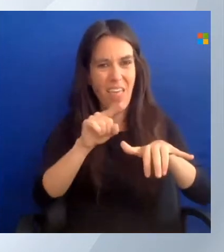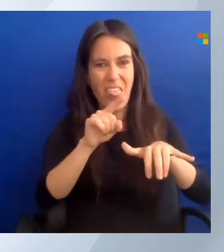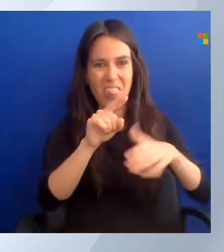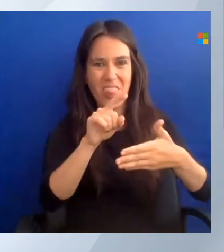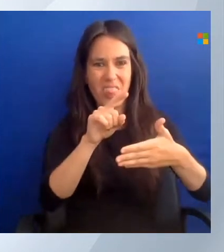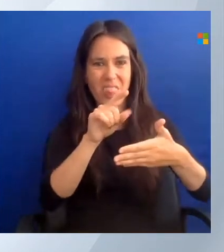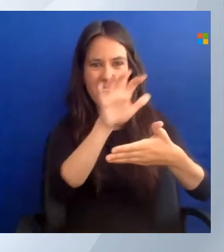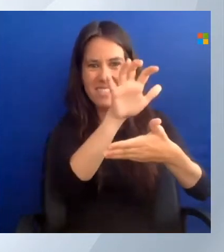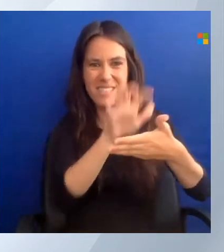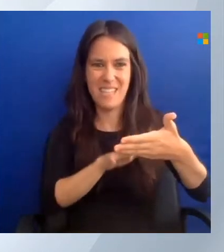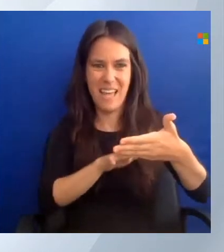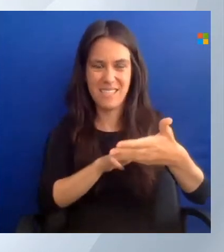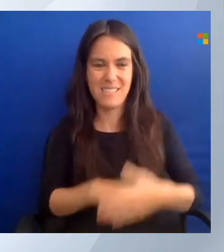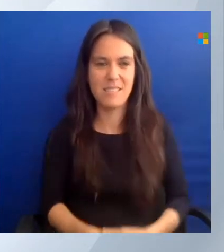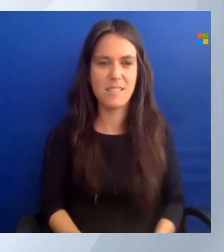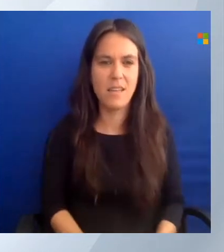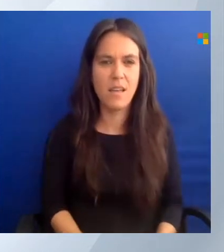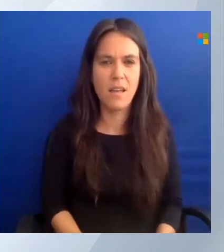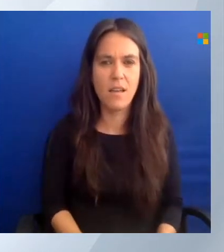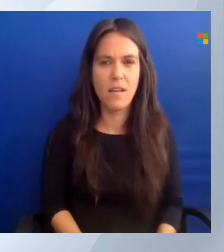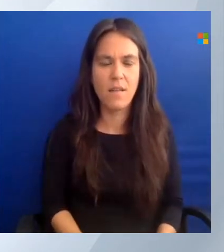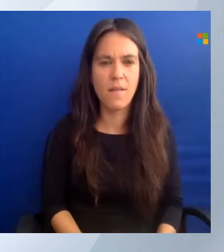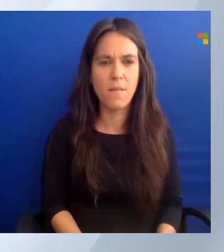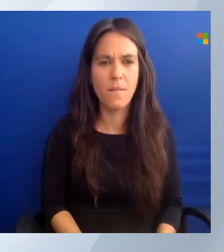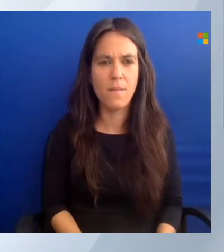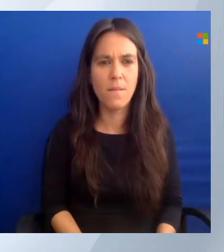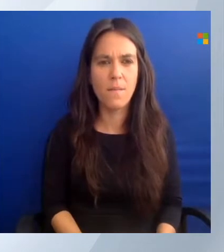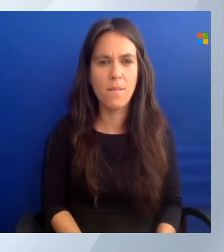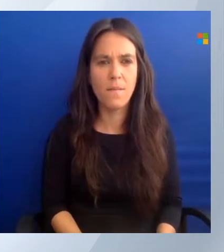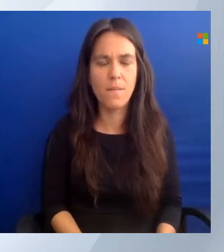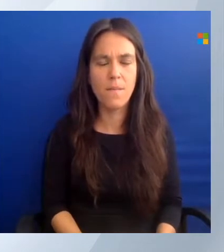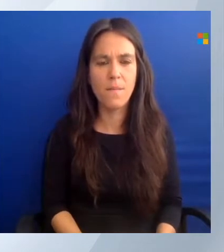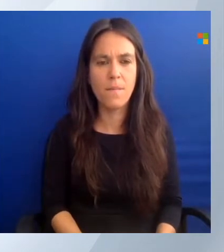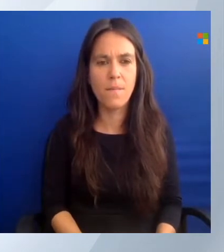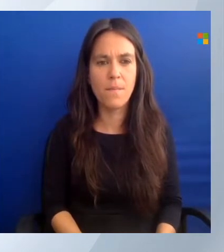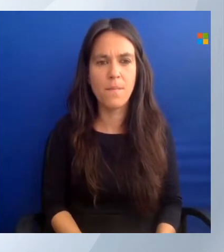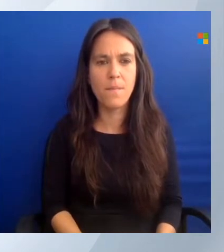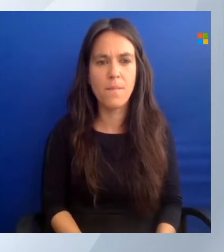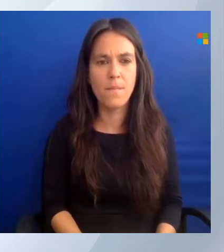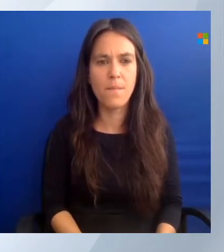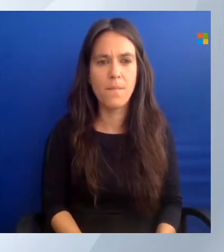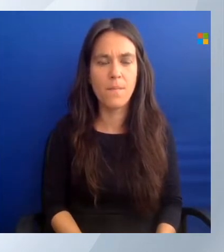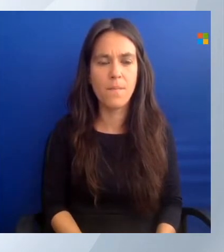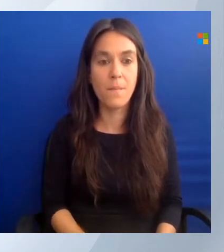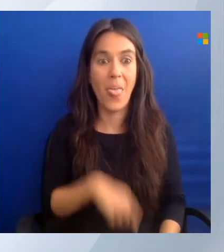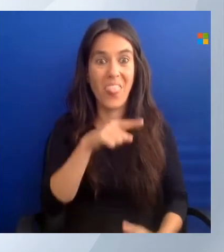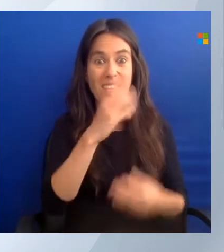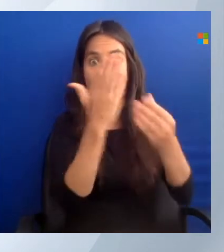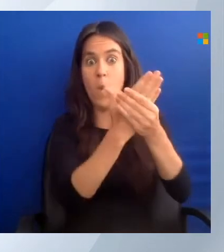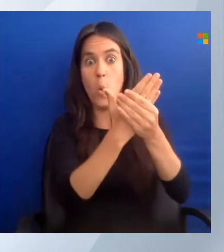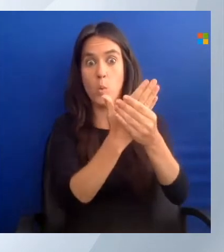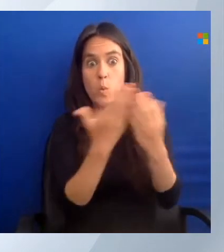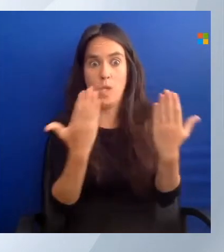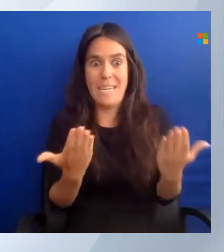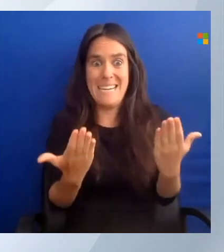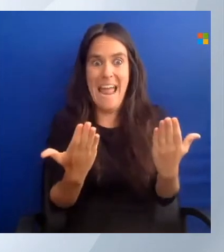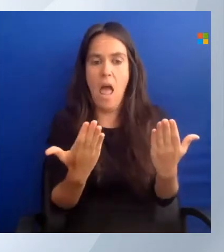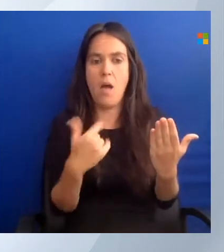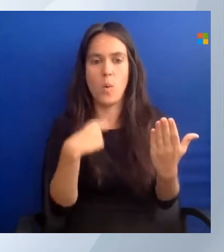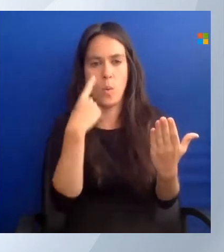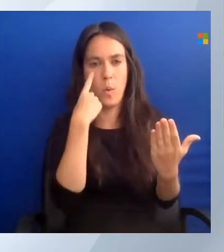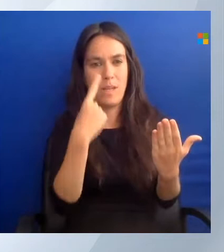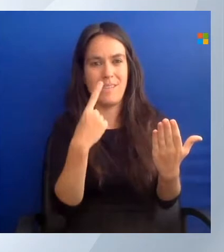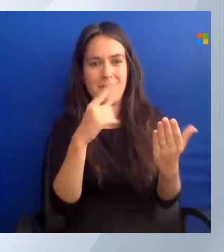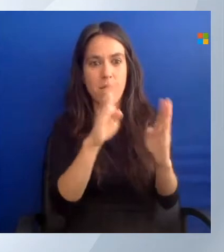Because I just have the folder here that I'm using. This is the folder that I'm working with. And I can go through all these